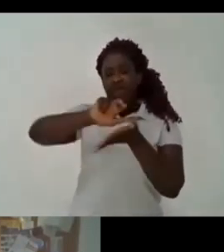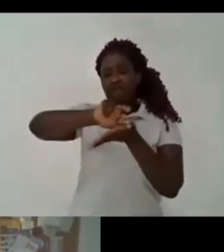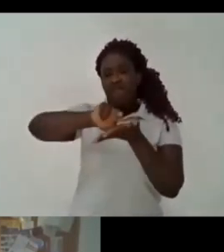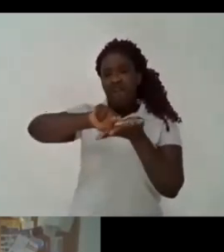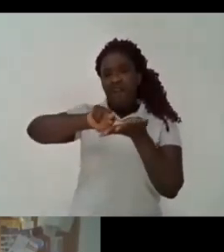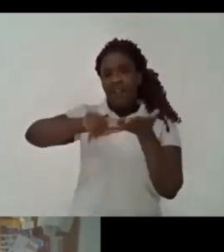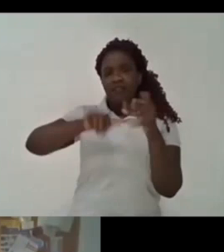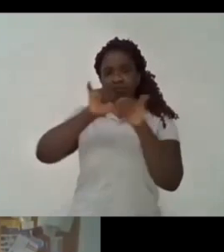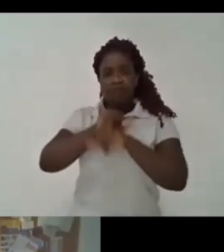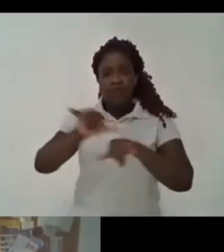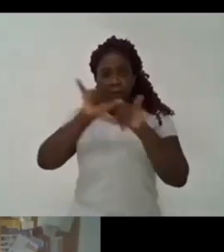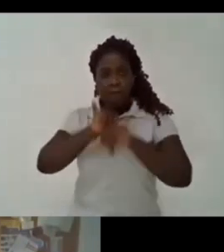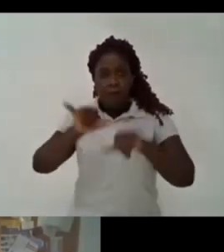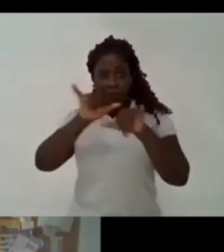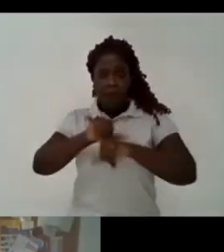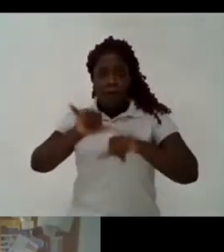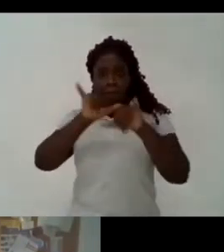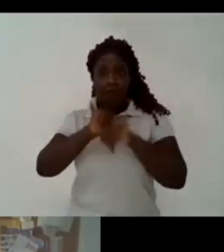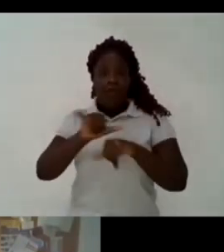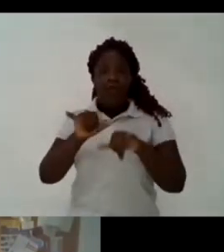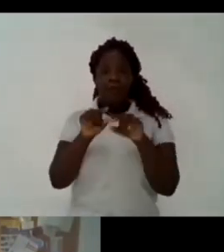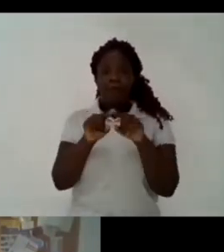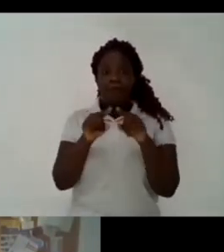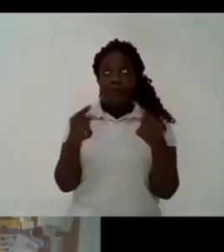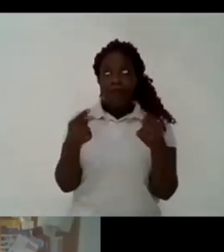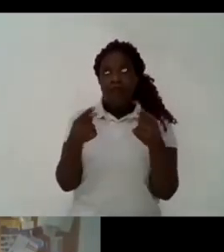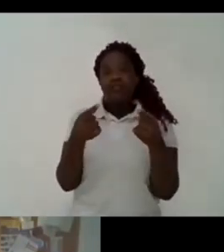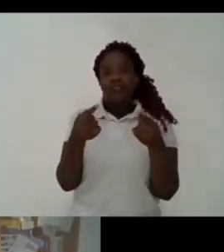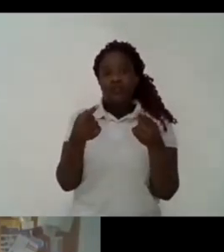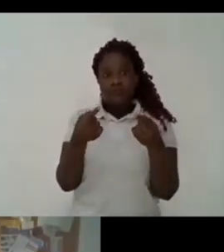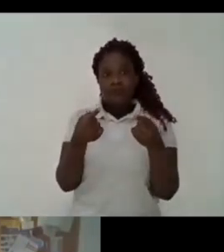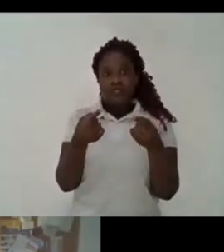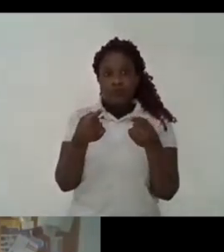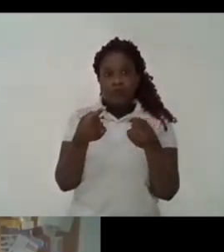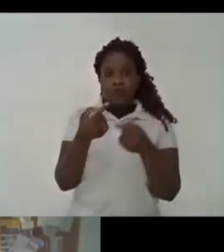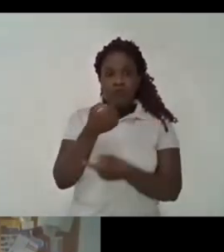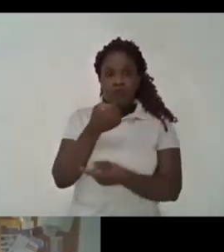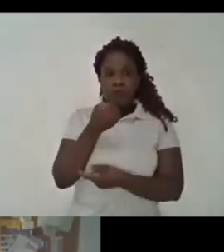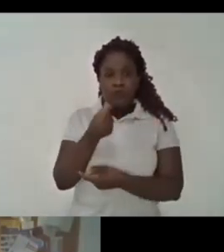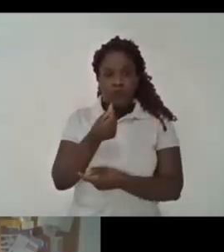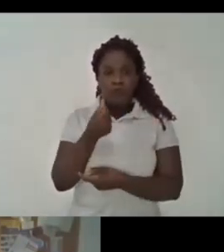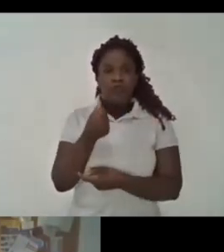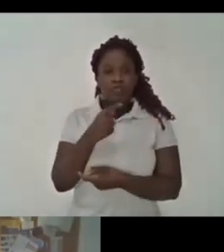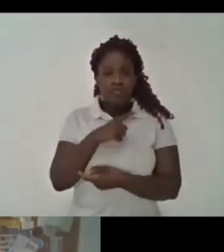there are several call for actions